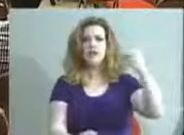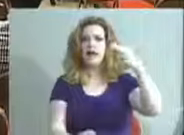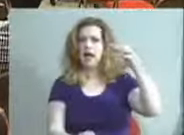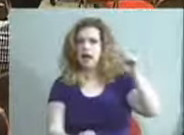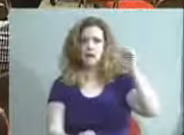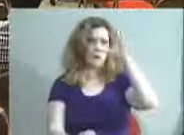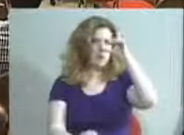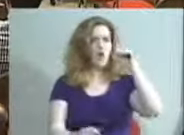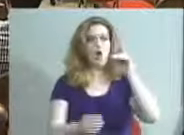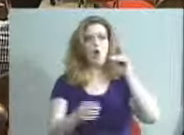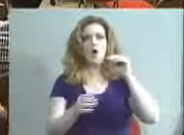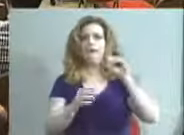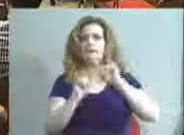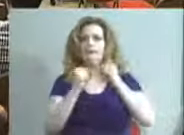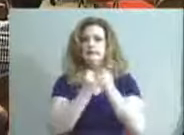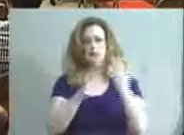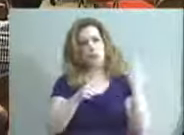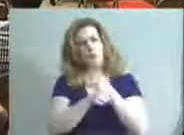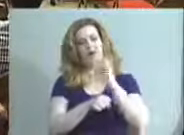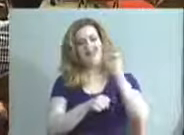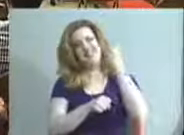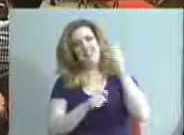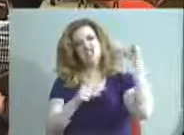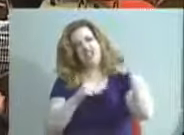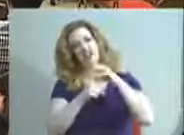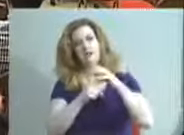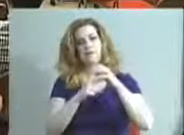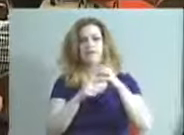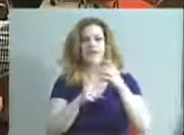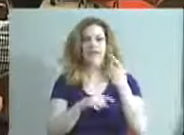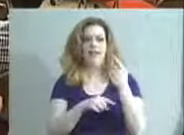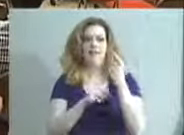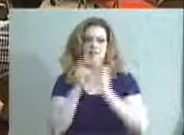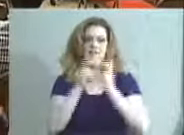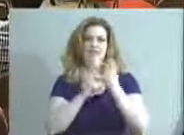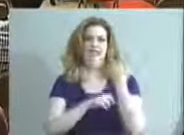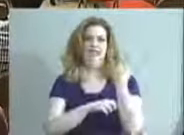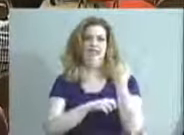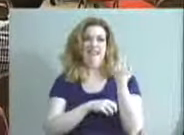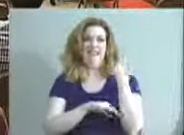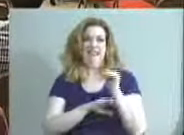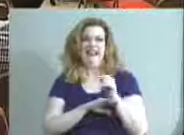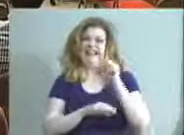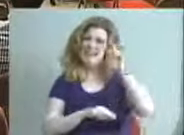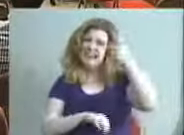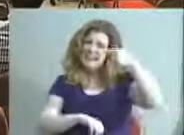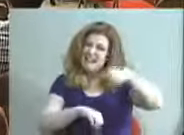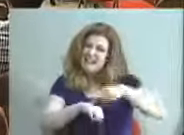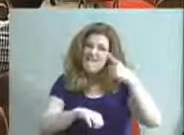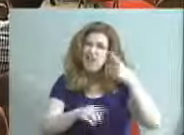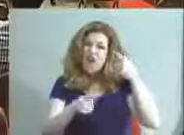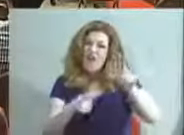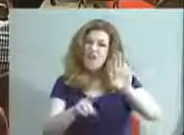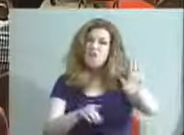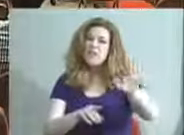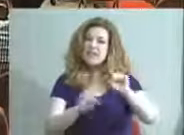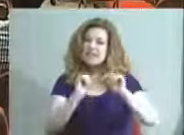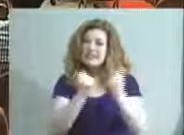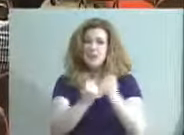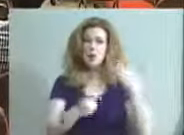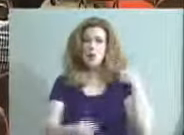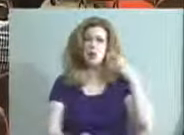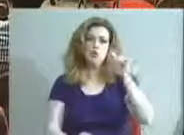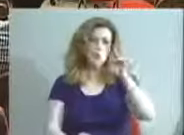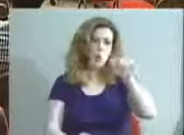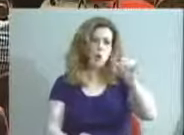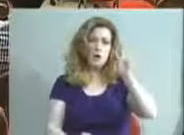Sixth Region Championship last night. It's the second time in a row for the Doss team and Coach Tony Williams. I